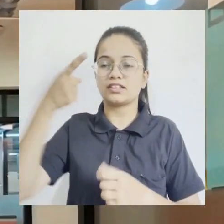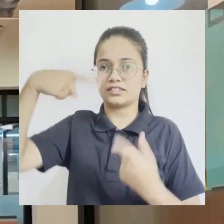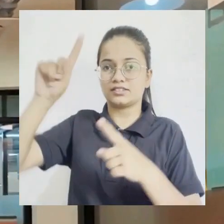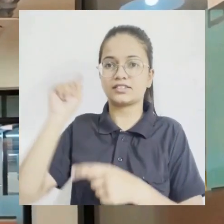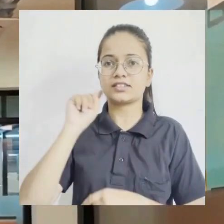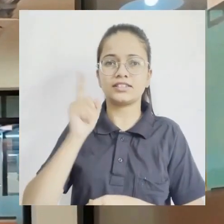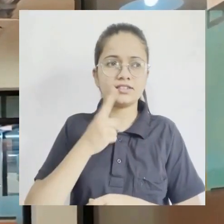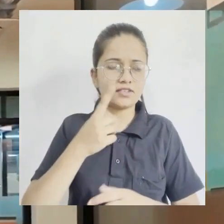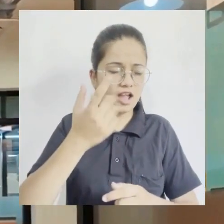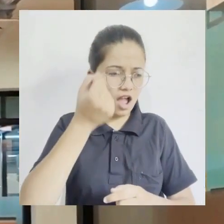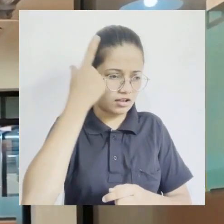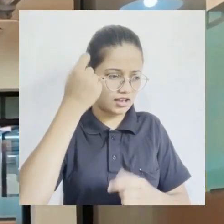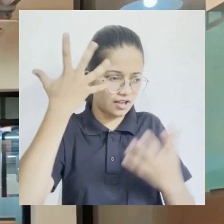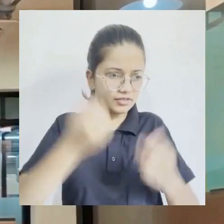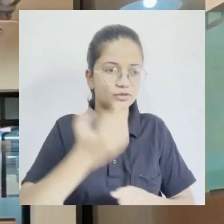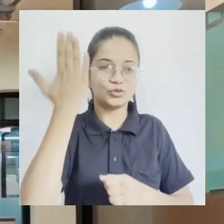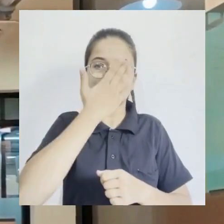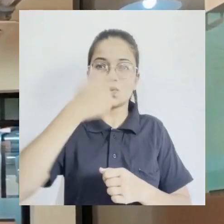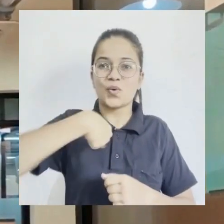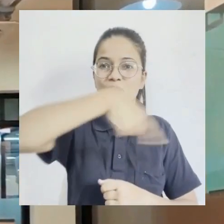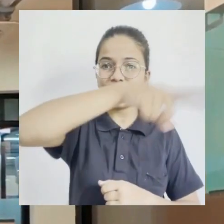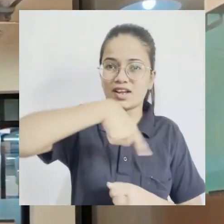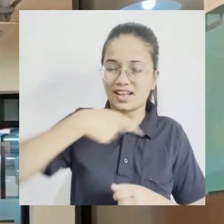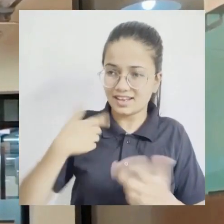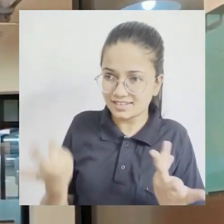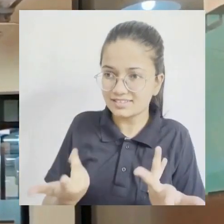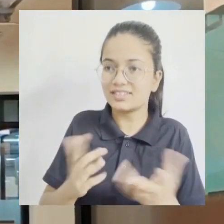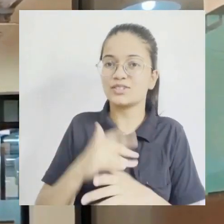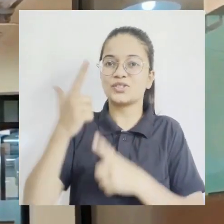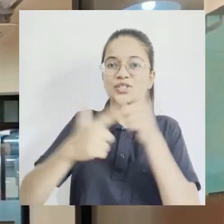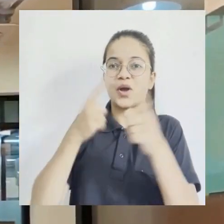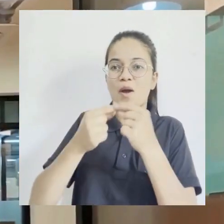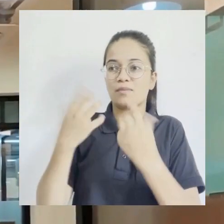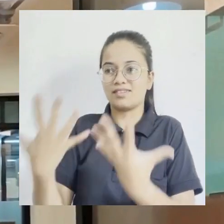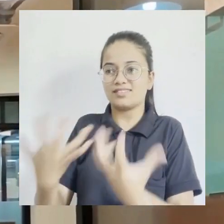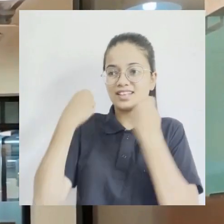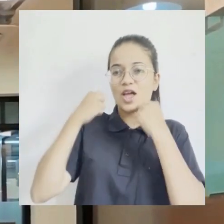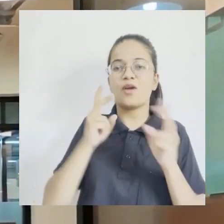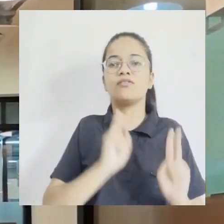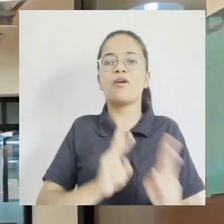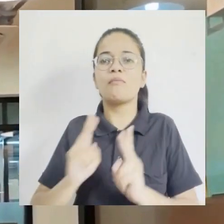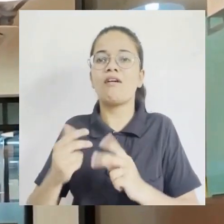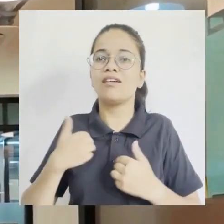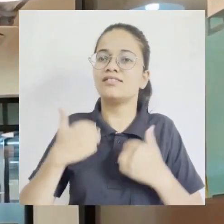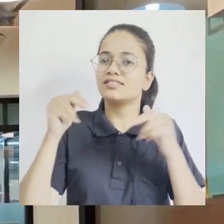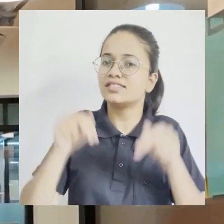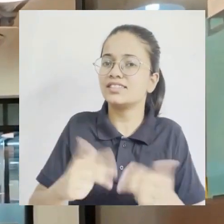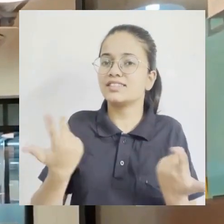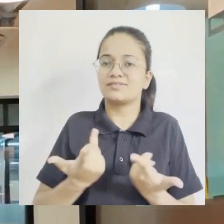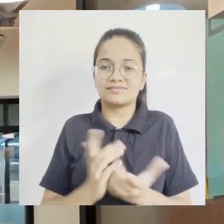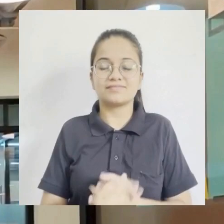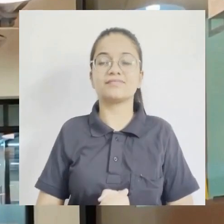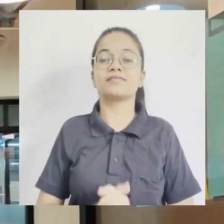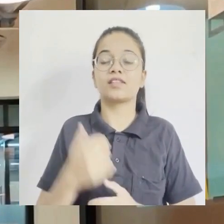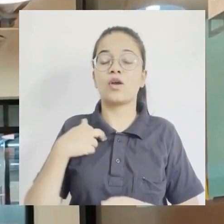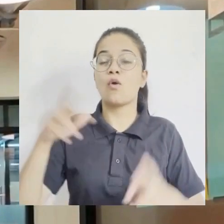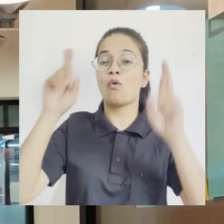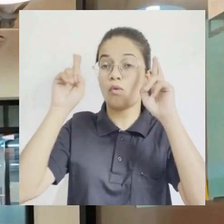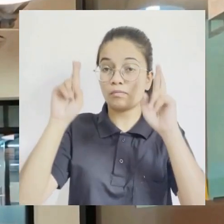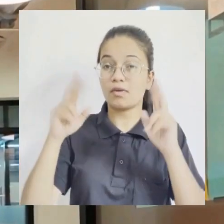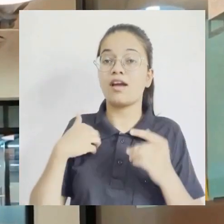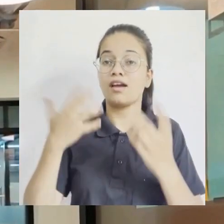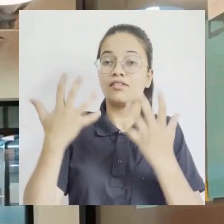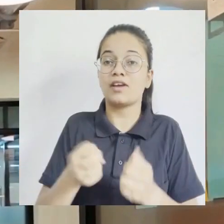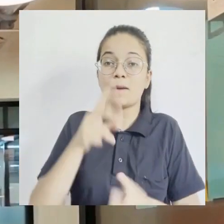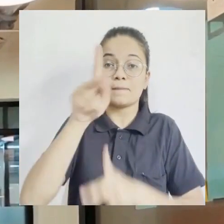them, they can go to school like ordinary children, they can get jobs like you and me. We hope that